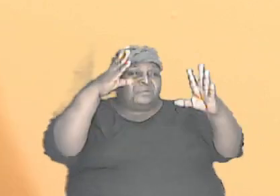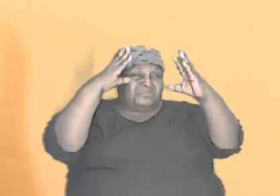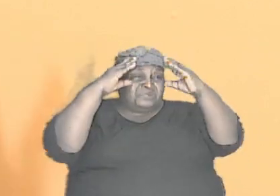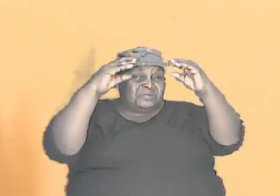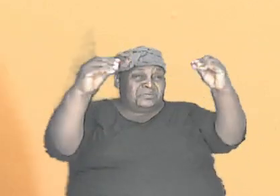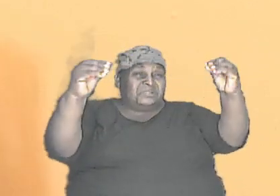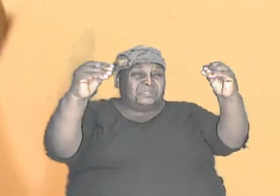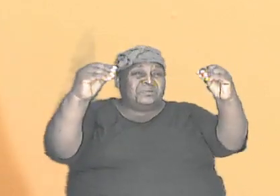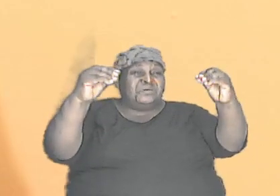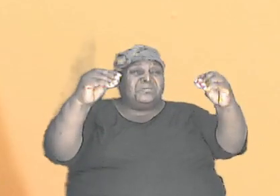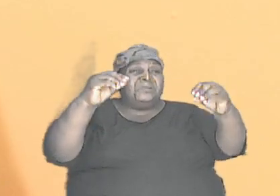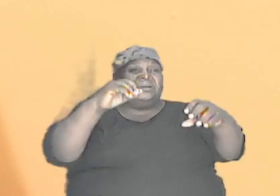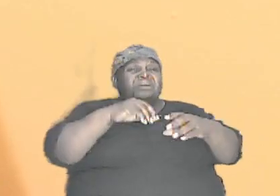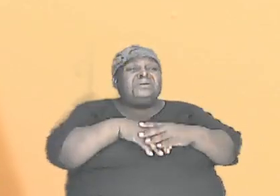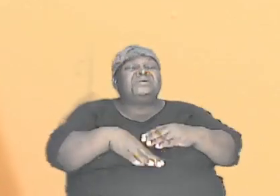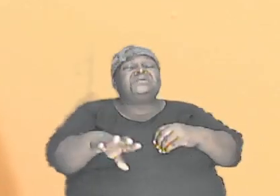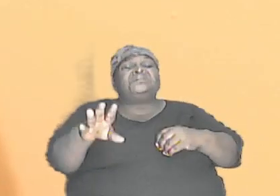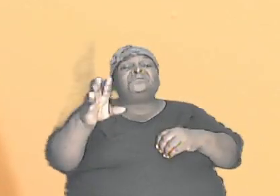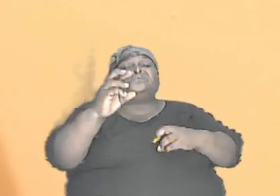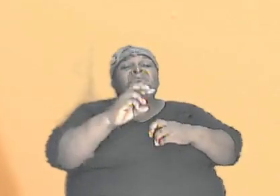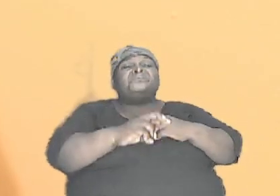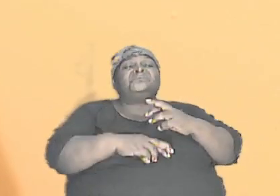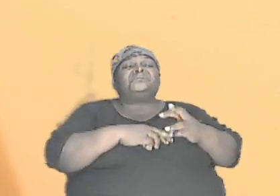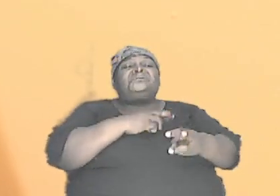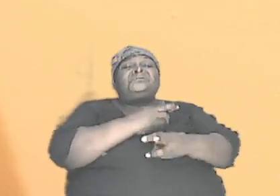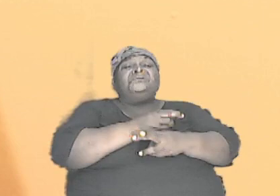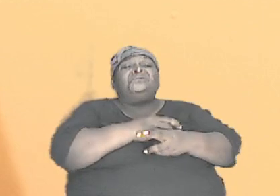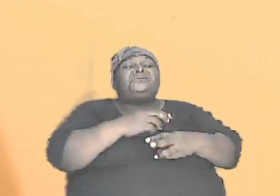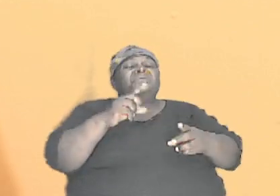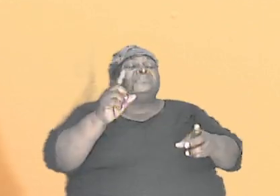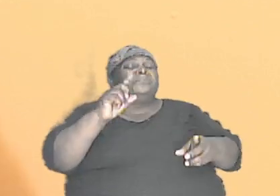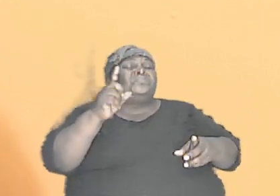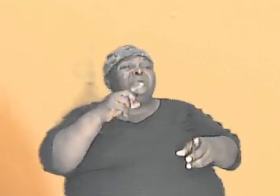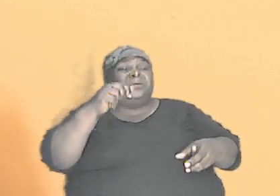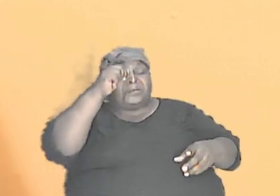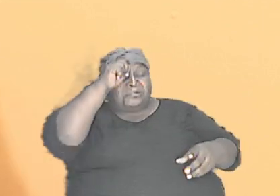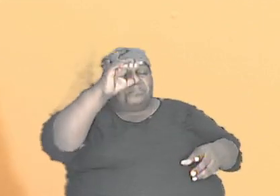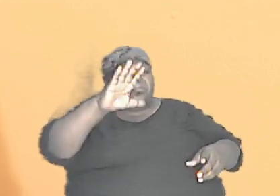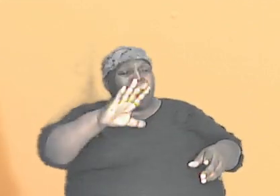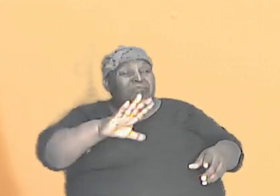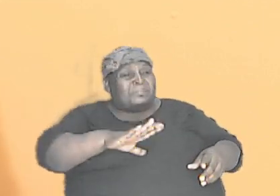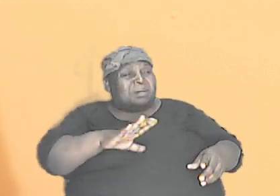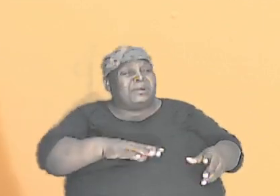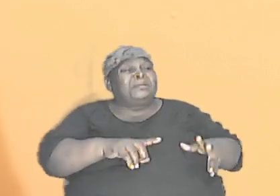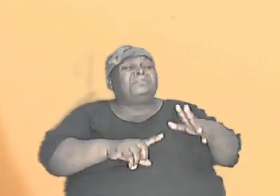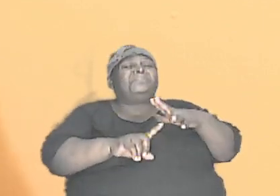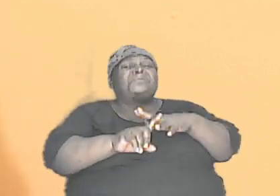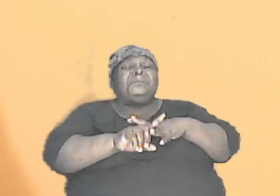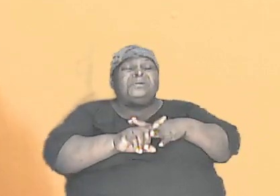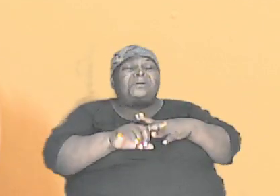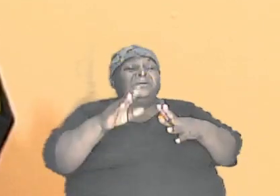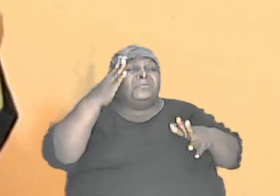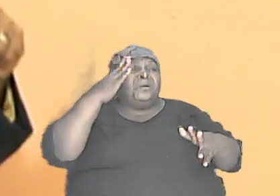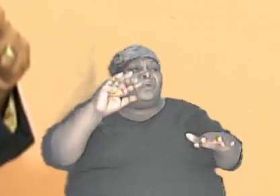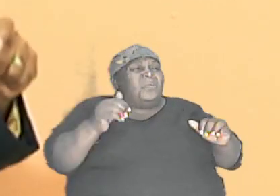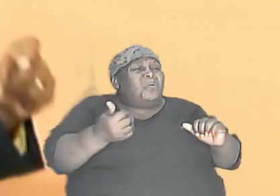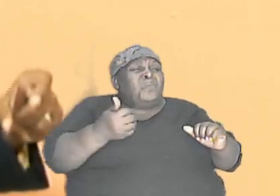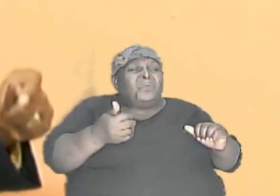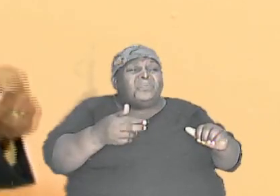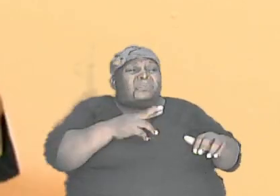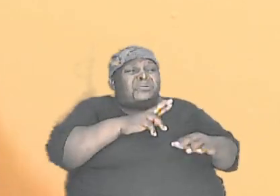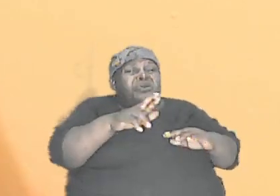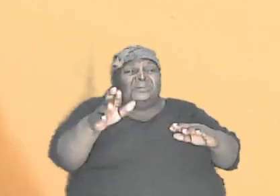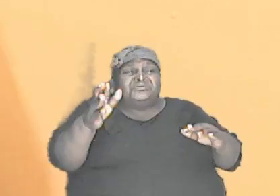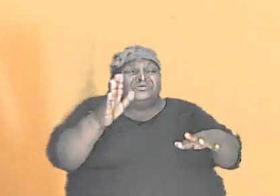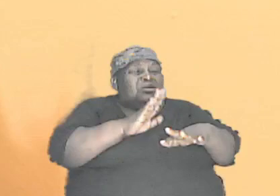secular system as to where we came from and how we got here and why things are how they